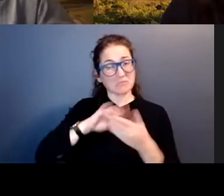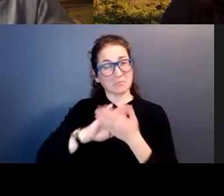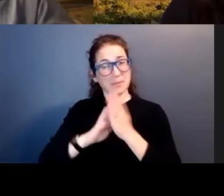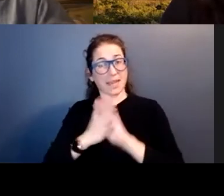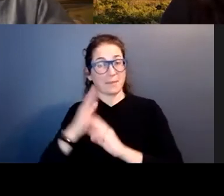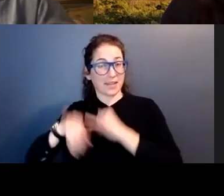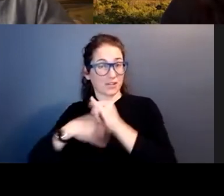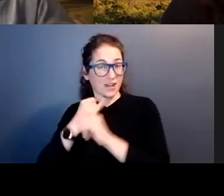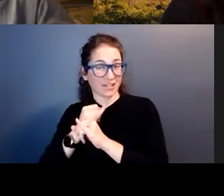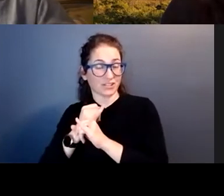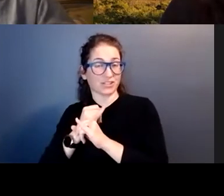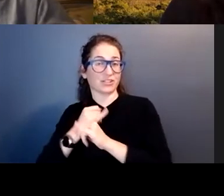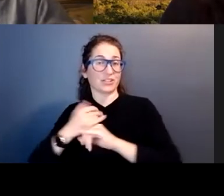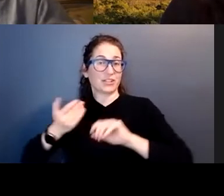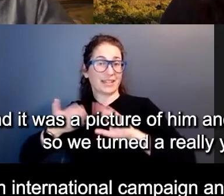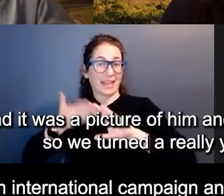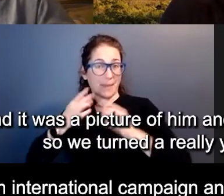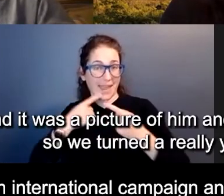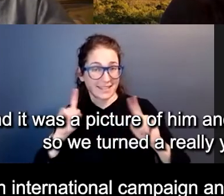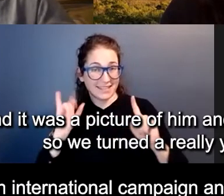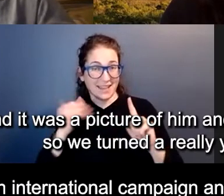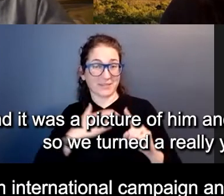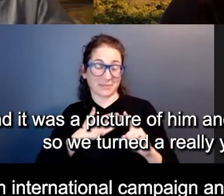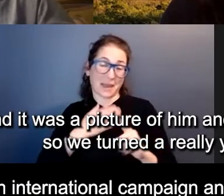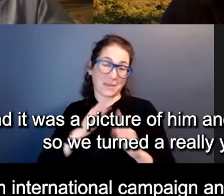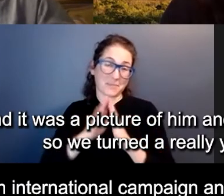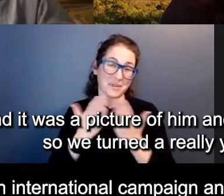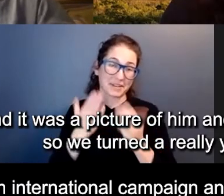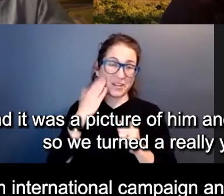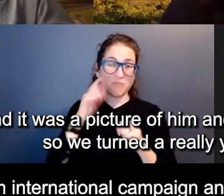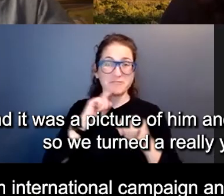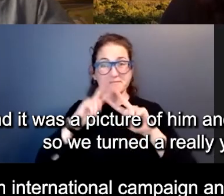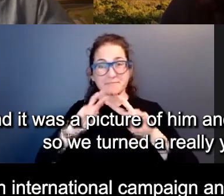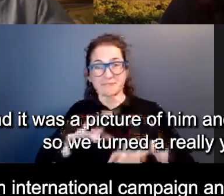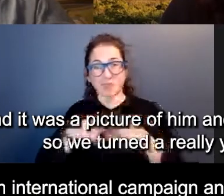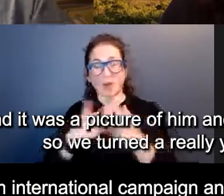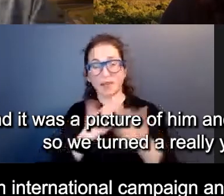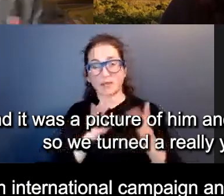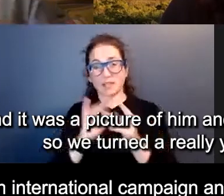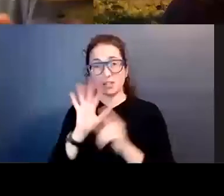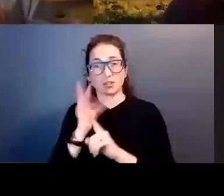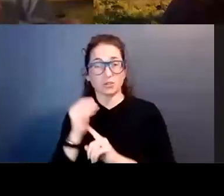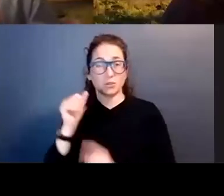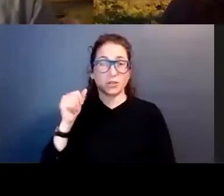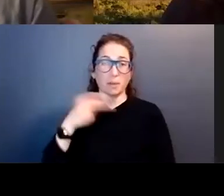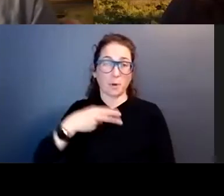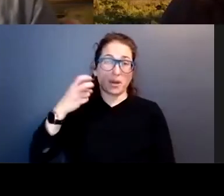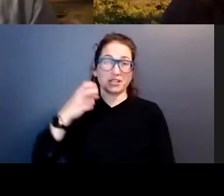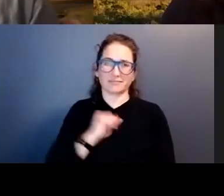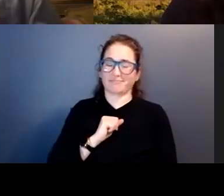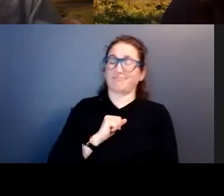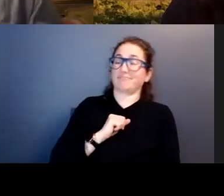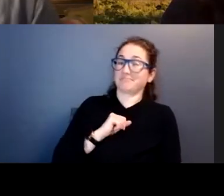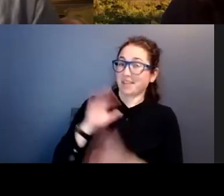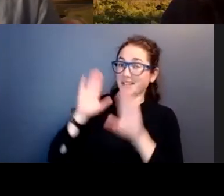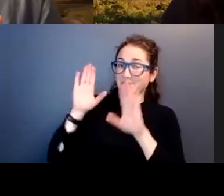international campaign. And now it's my forthcoming book that looks at all things cultural appropriation. Hey, that's a great segue,